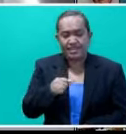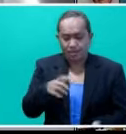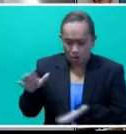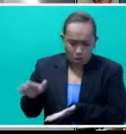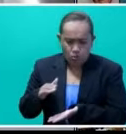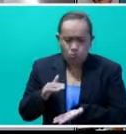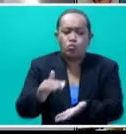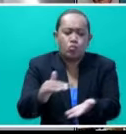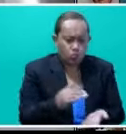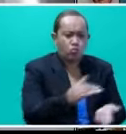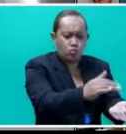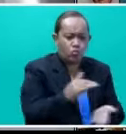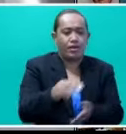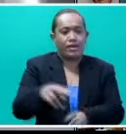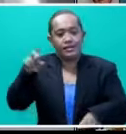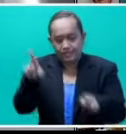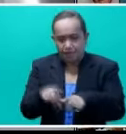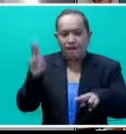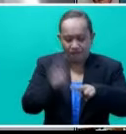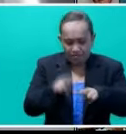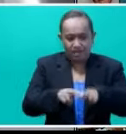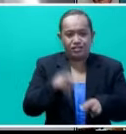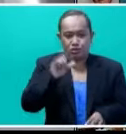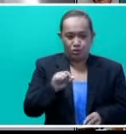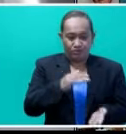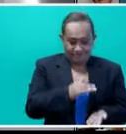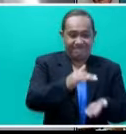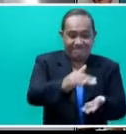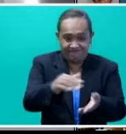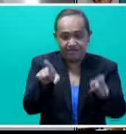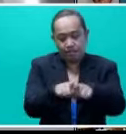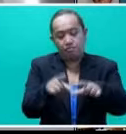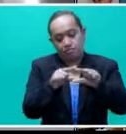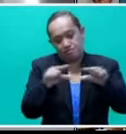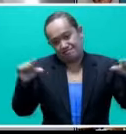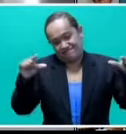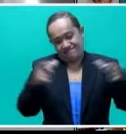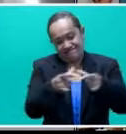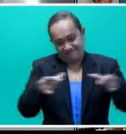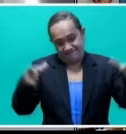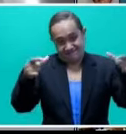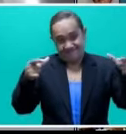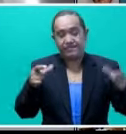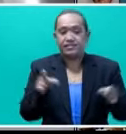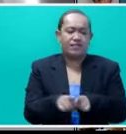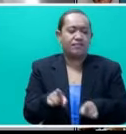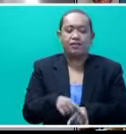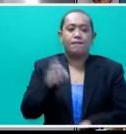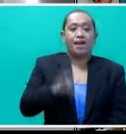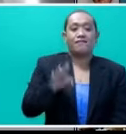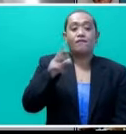collecting a package or a father collecting a package of sanitary pets that's going to benefit his daughter.